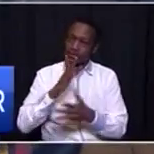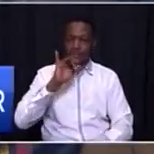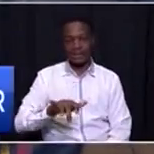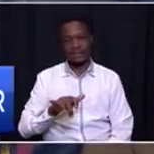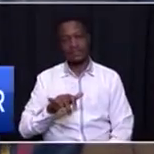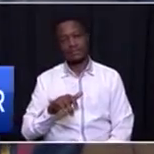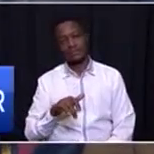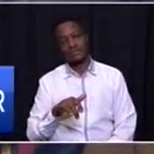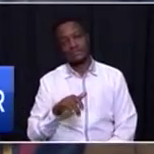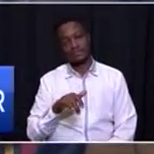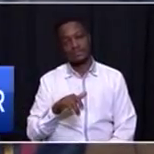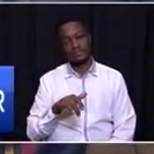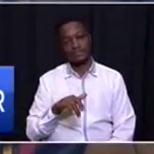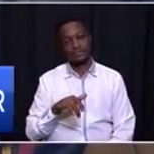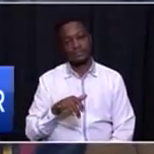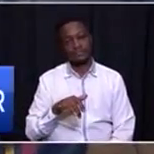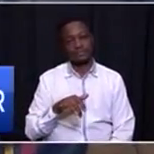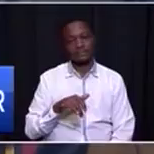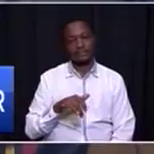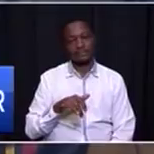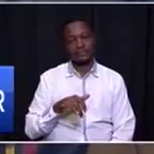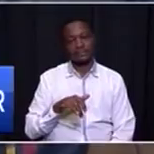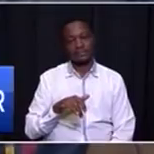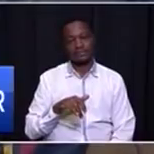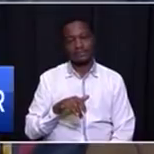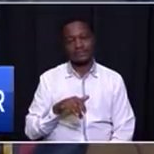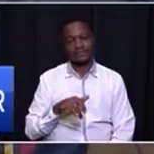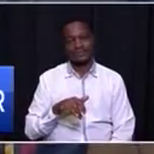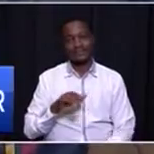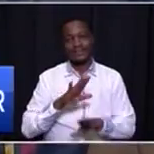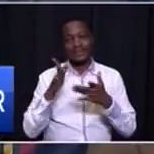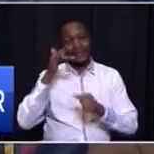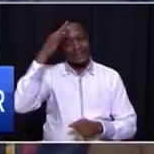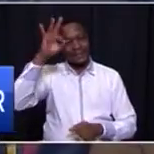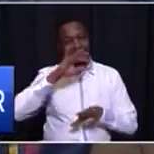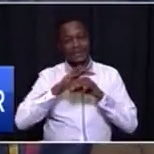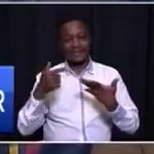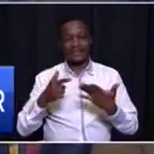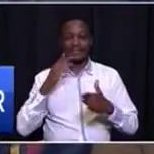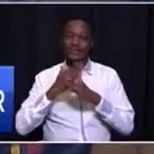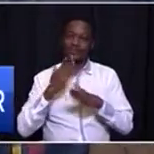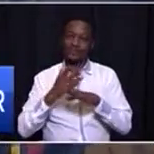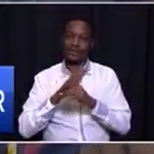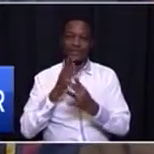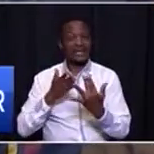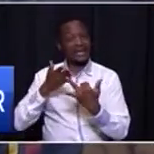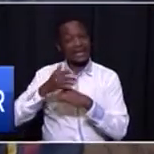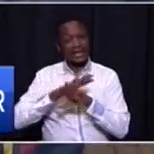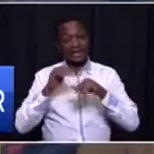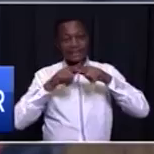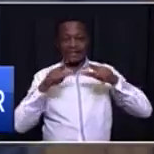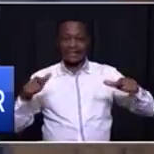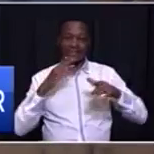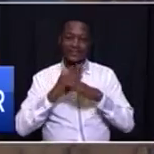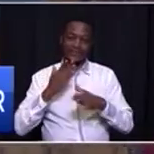government jobs, entry-level jobs of government,